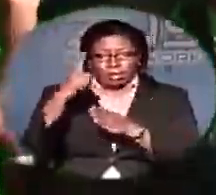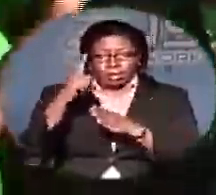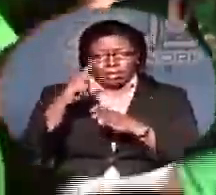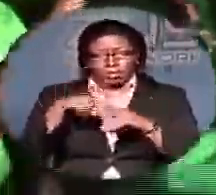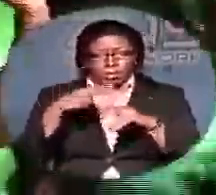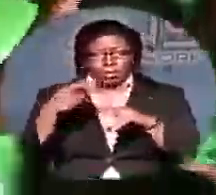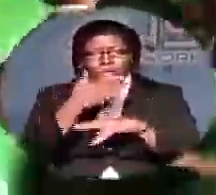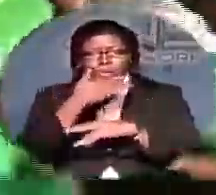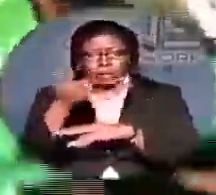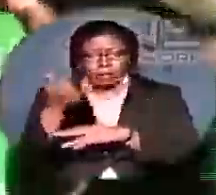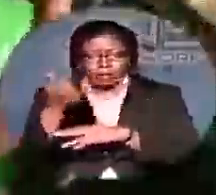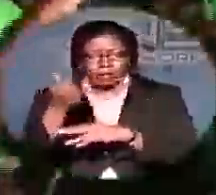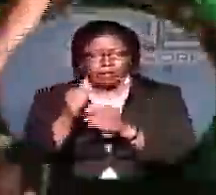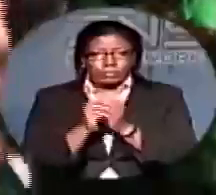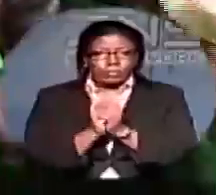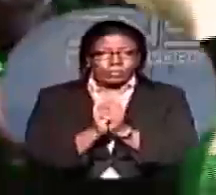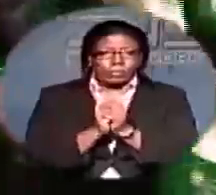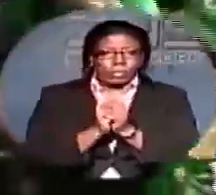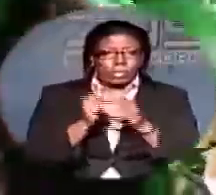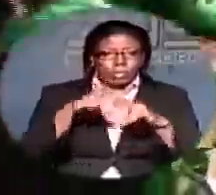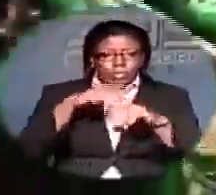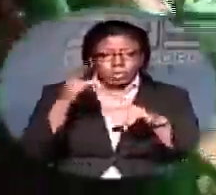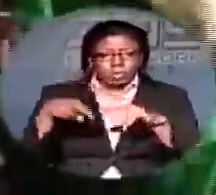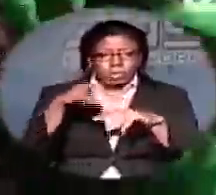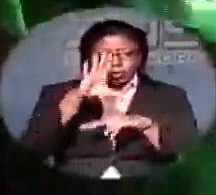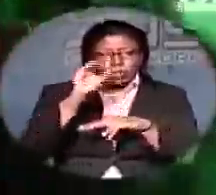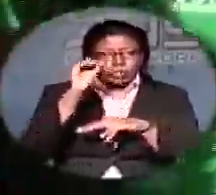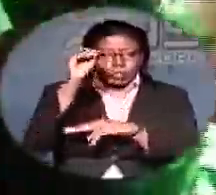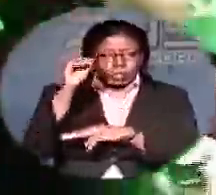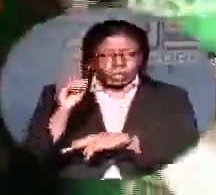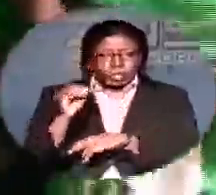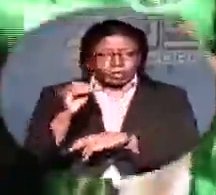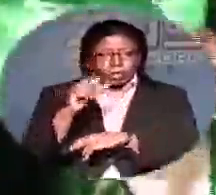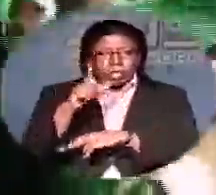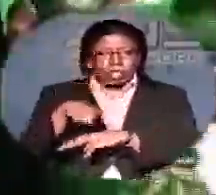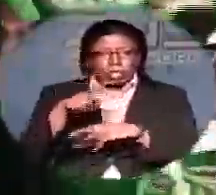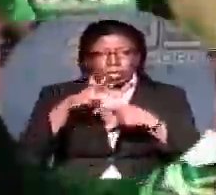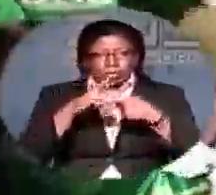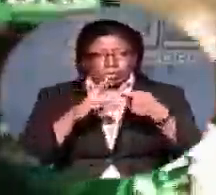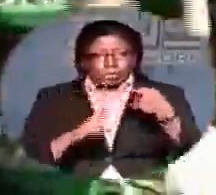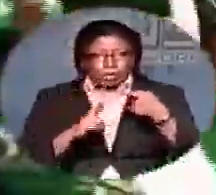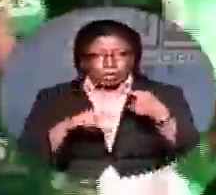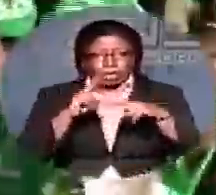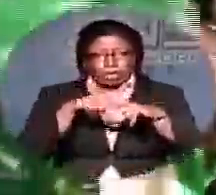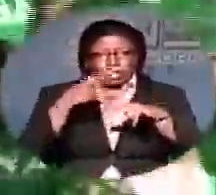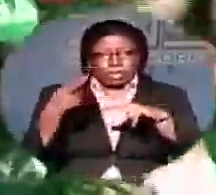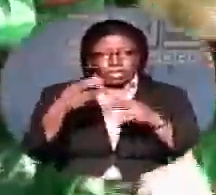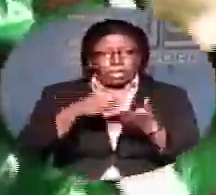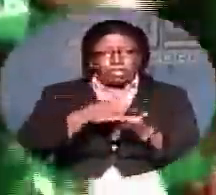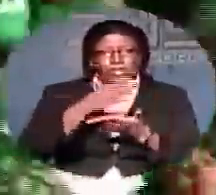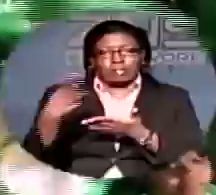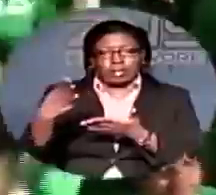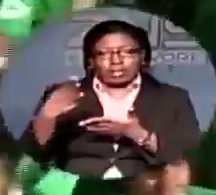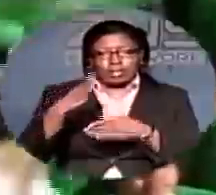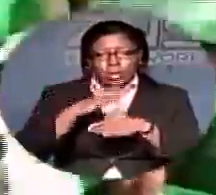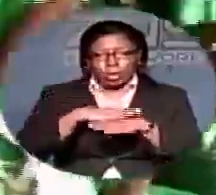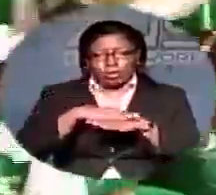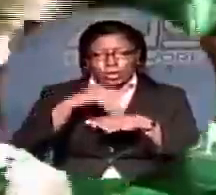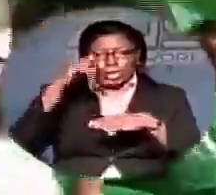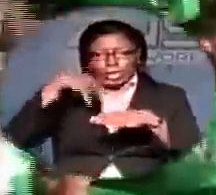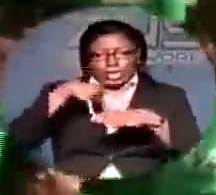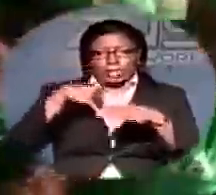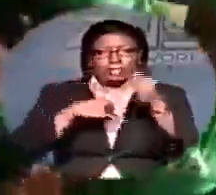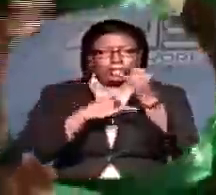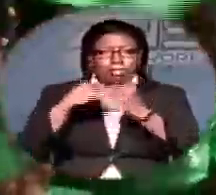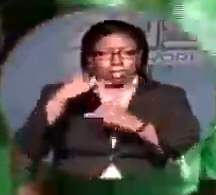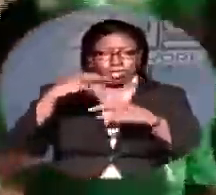on troubled mortgages by 50% with lower interest rates, and a government reduction of its expenditure on some infrastructural works,